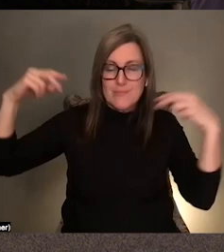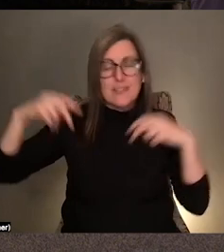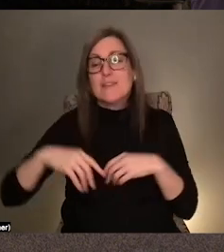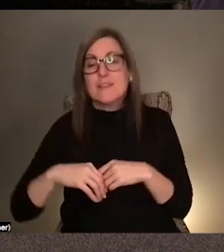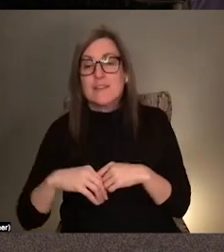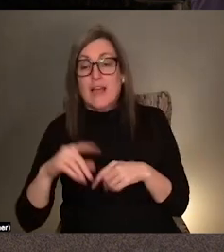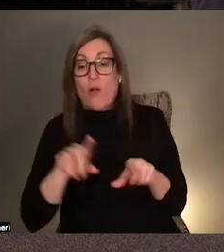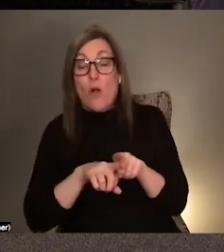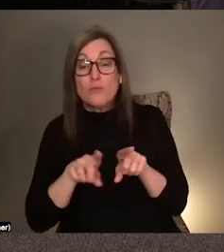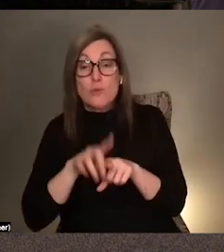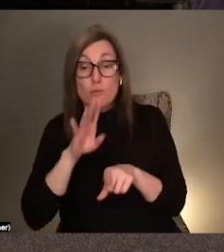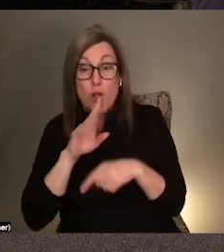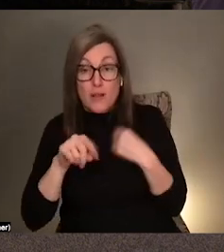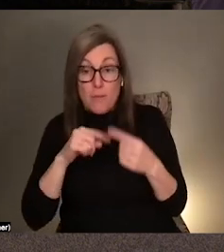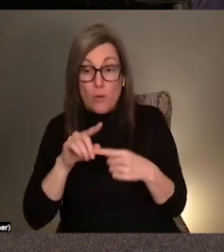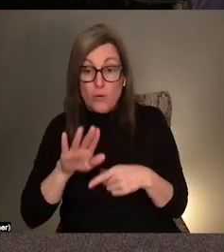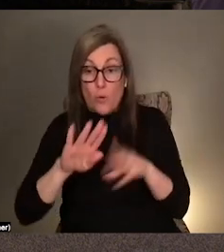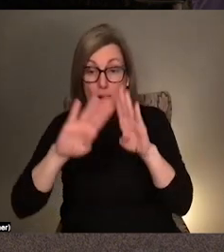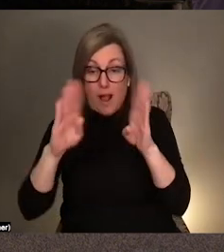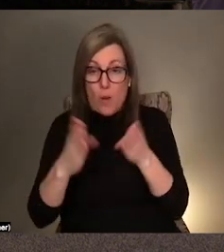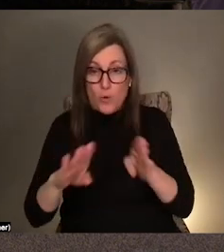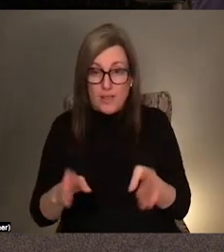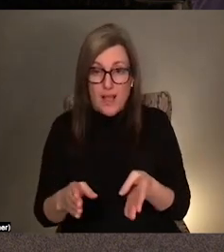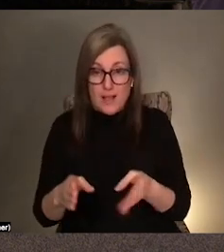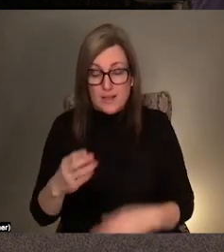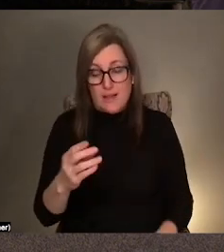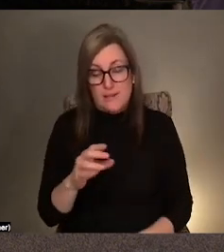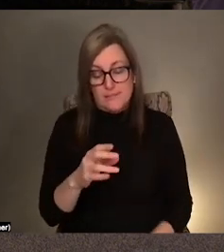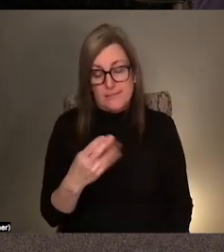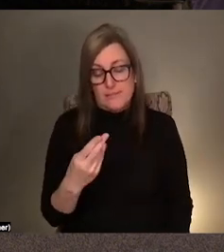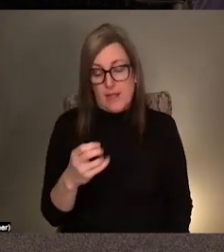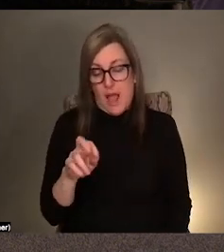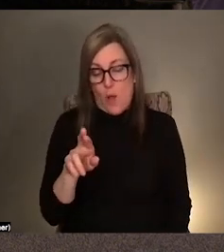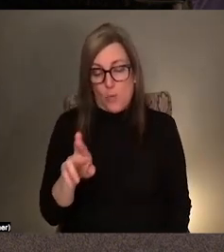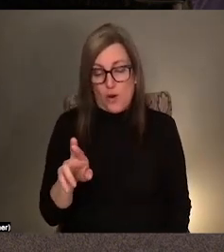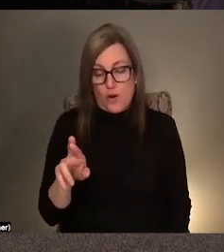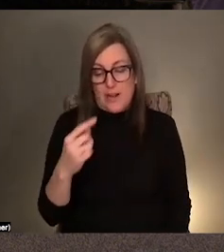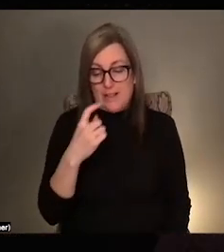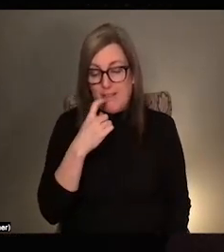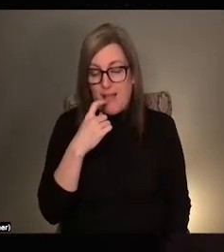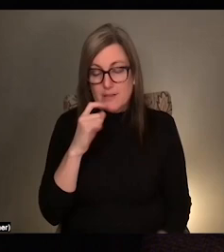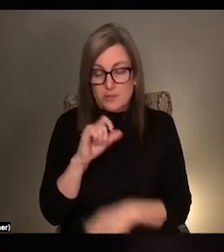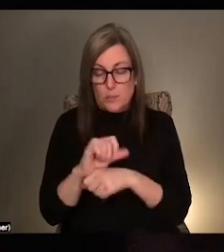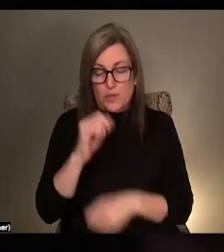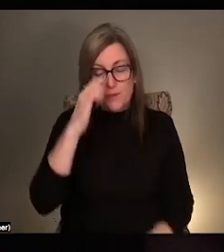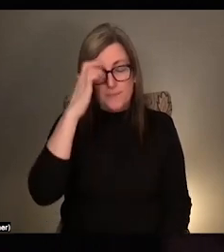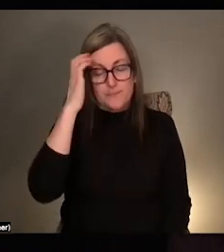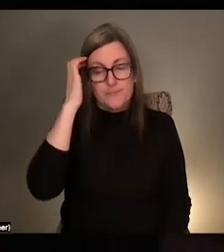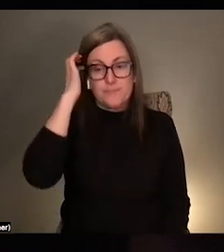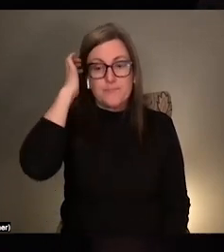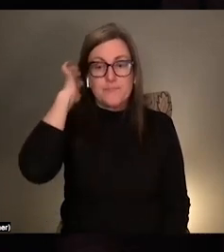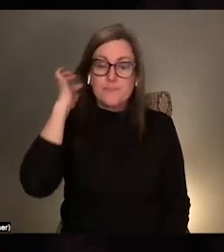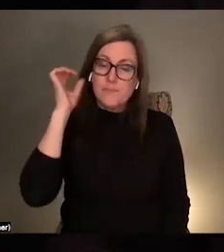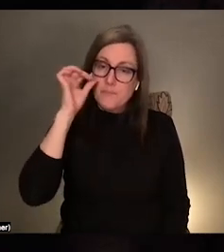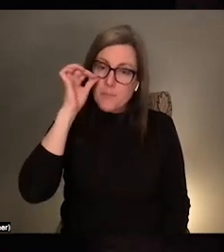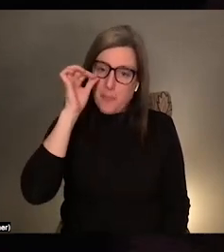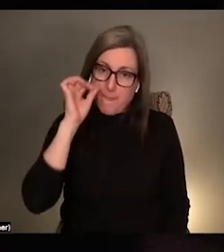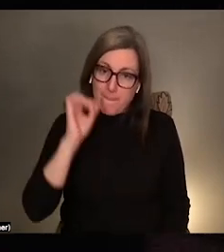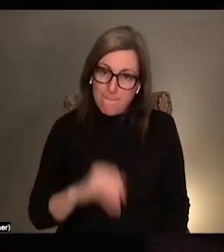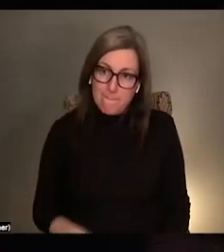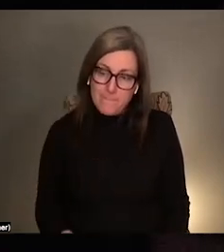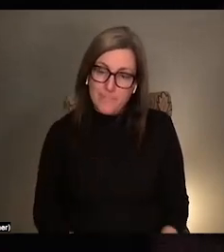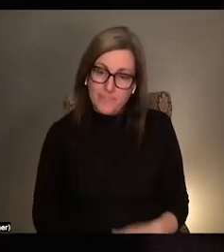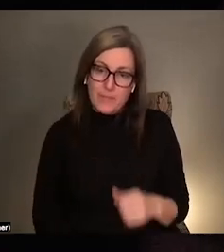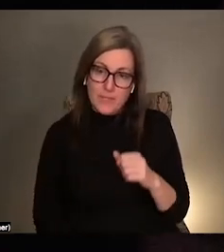Oh, cool. Um, yeah, I mean, I said the surveillance thing in passing, but I, yeah, I think